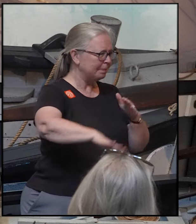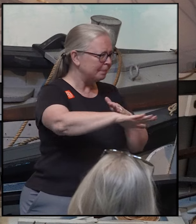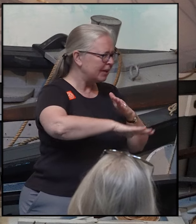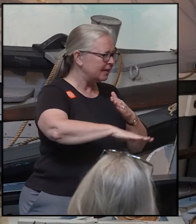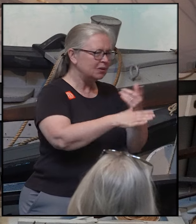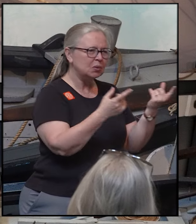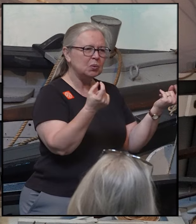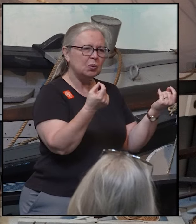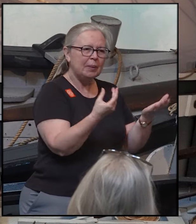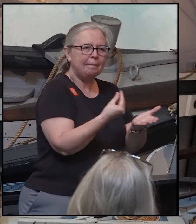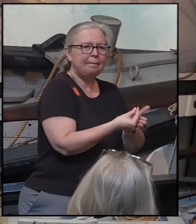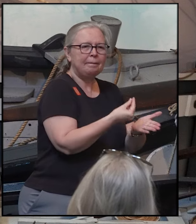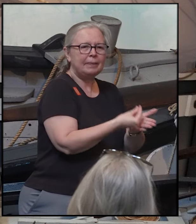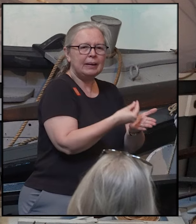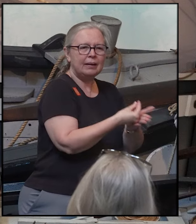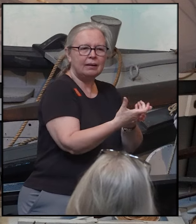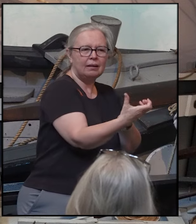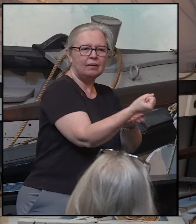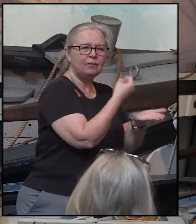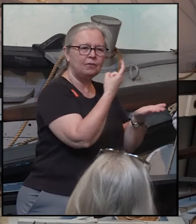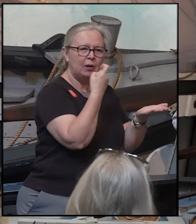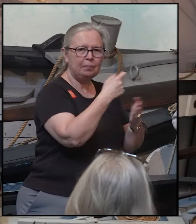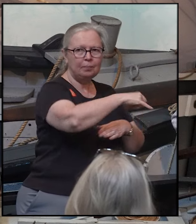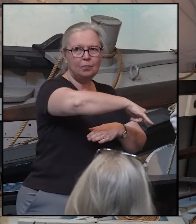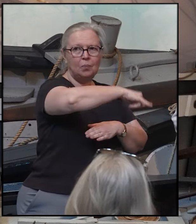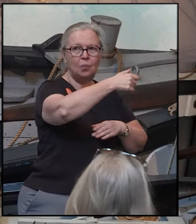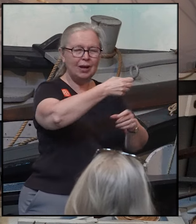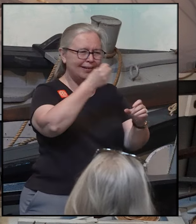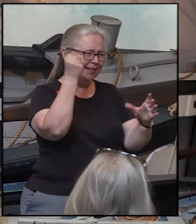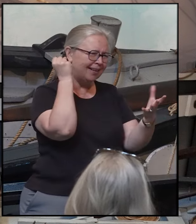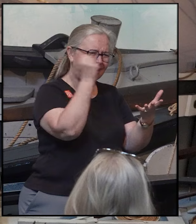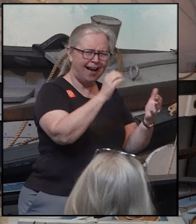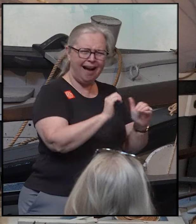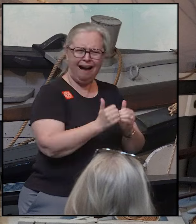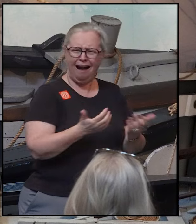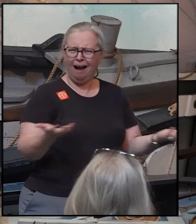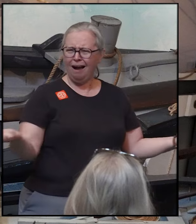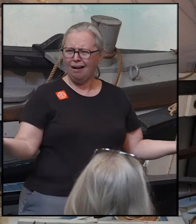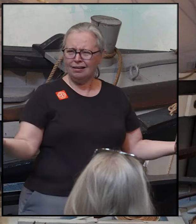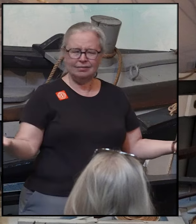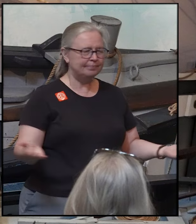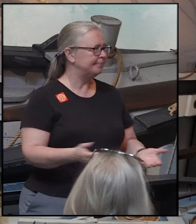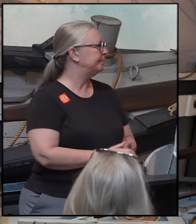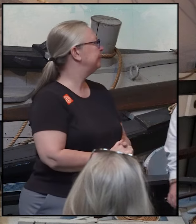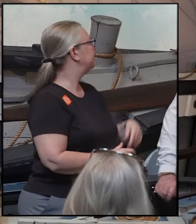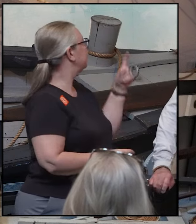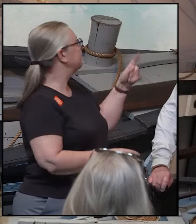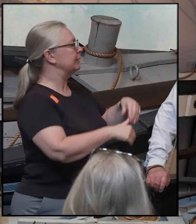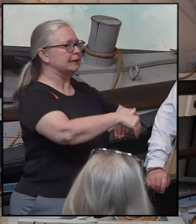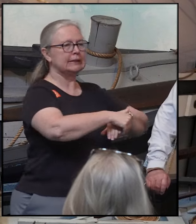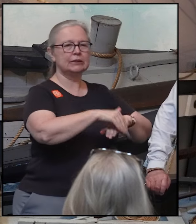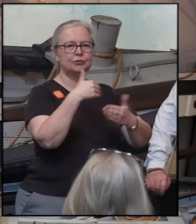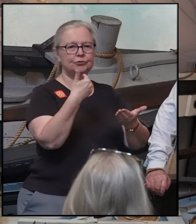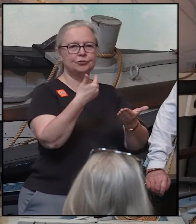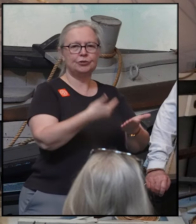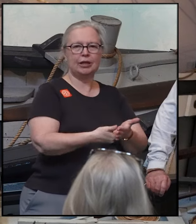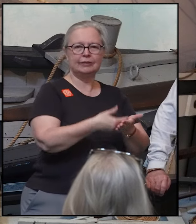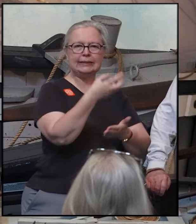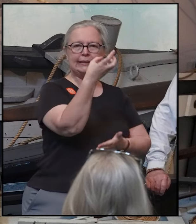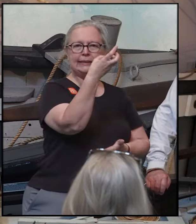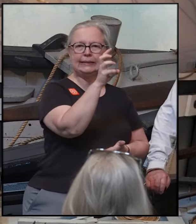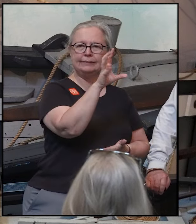one single thing, whaling. So how did that happen? Well, the English came in 1659,